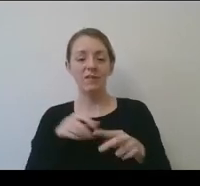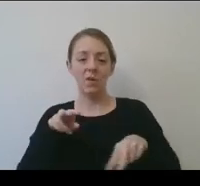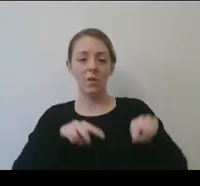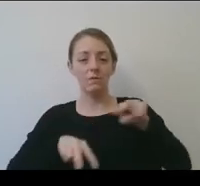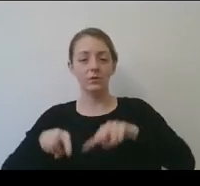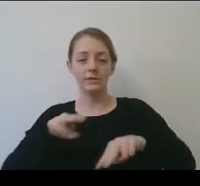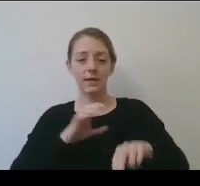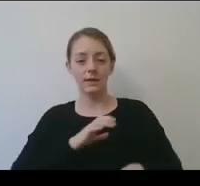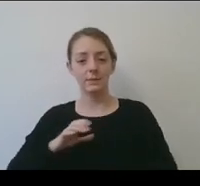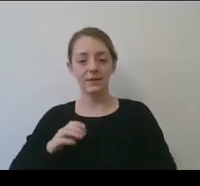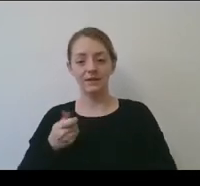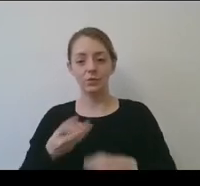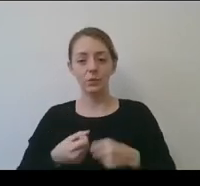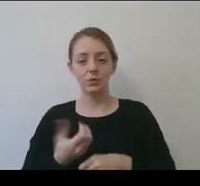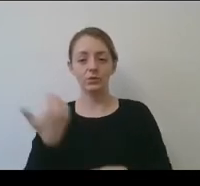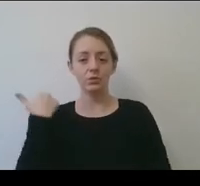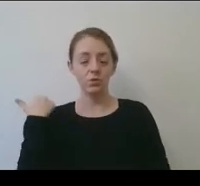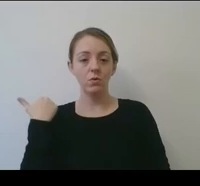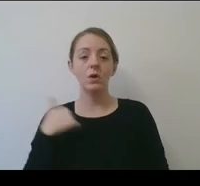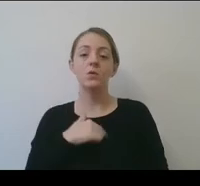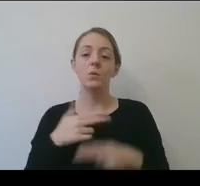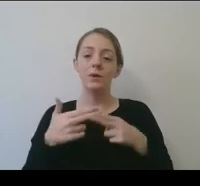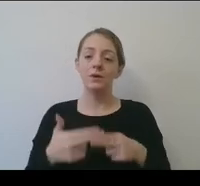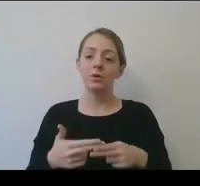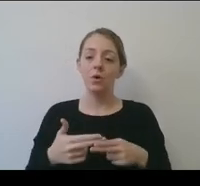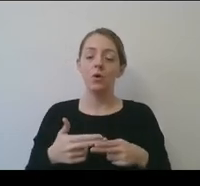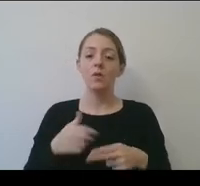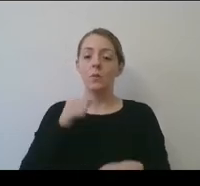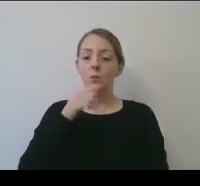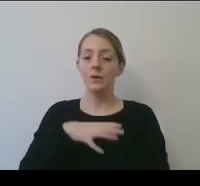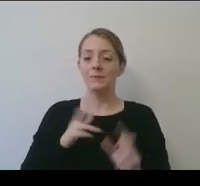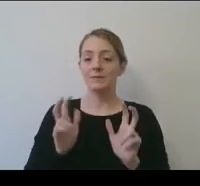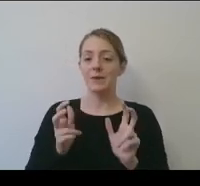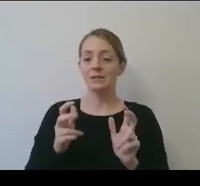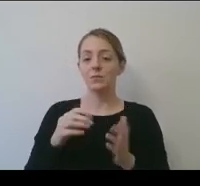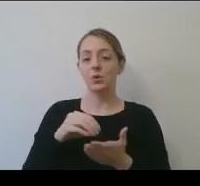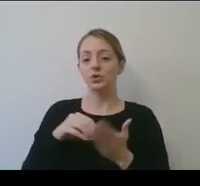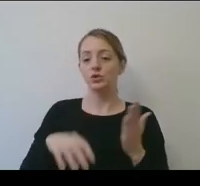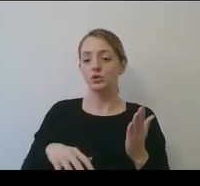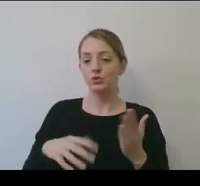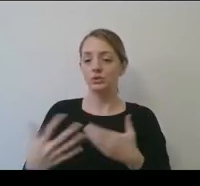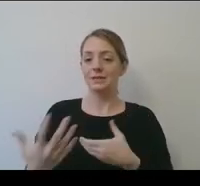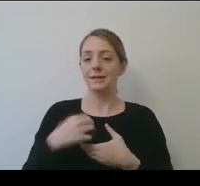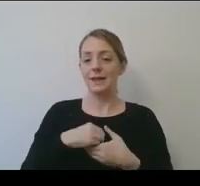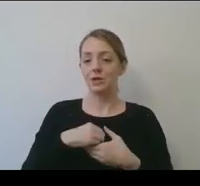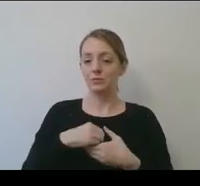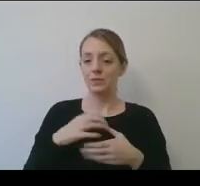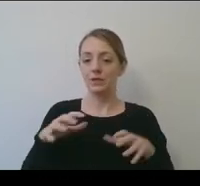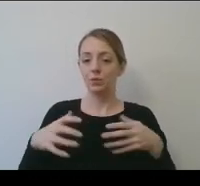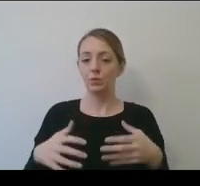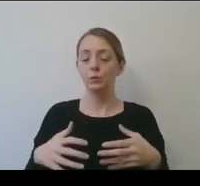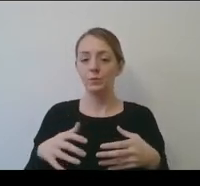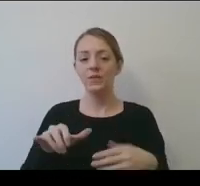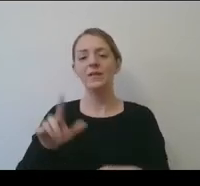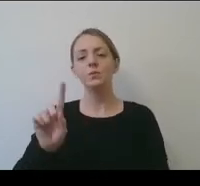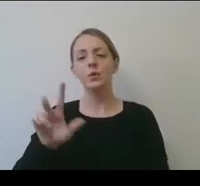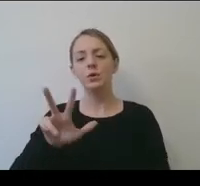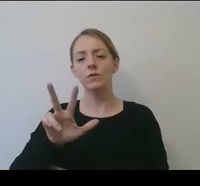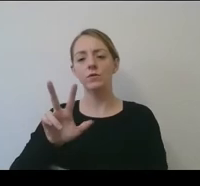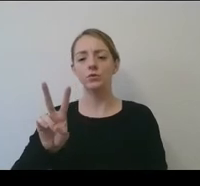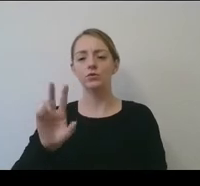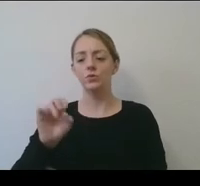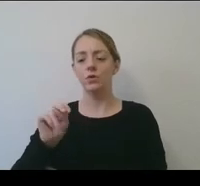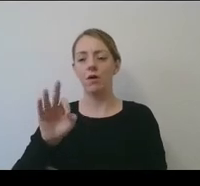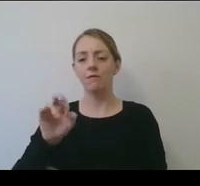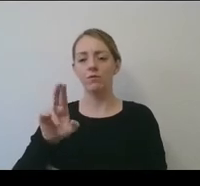ago what we call a women's basketball student-athlete engagement group, and that's where the 32 conferences are asked to appoint a women's basketball